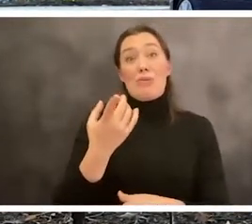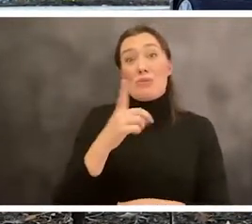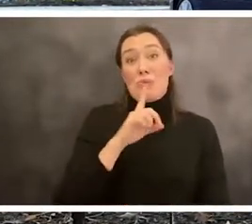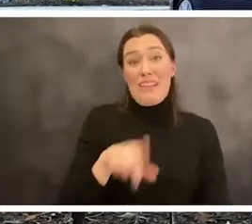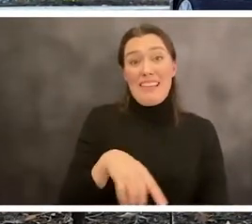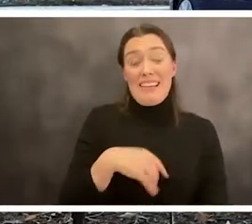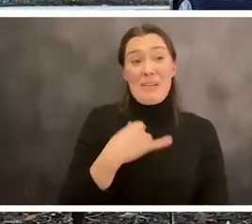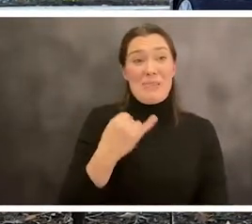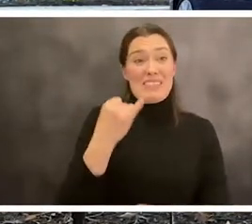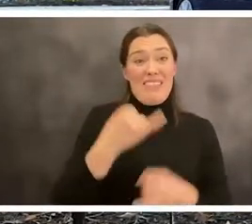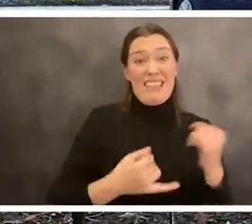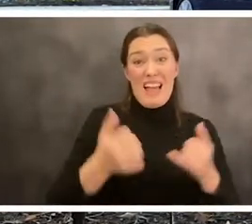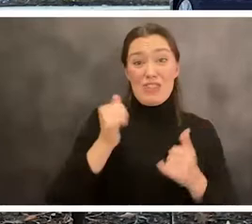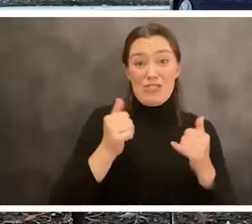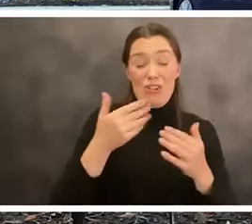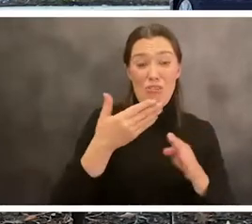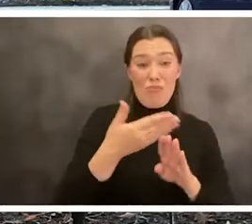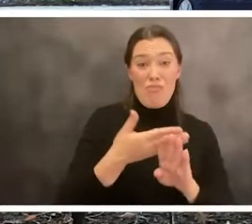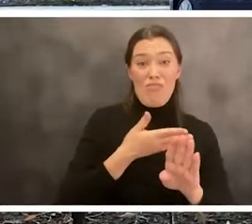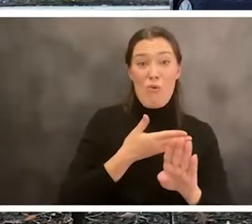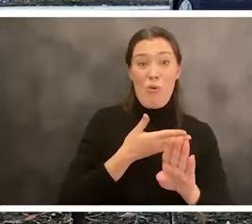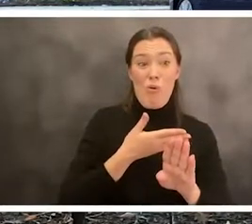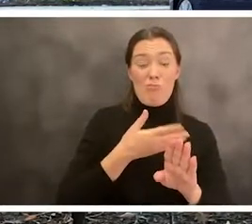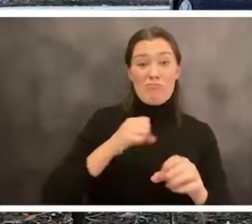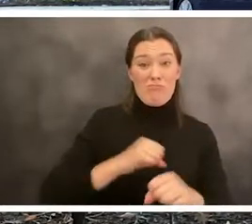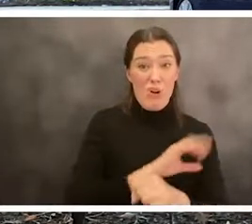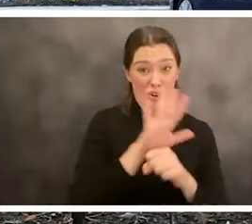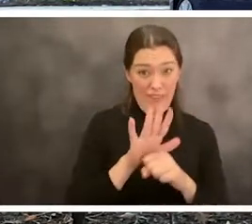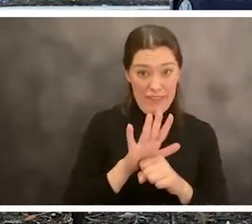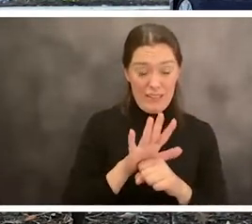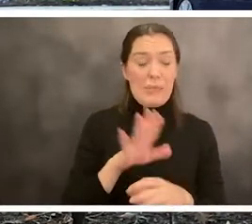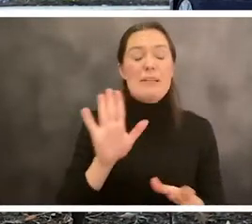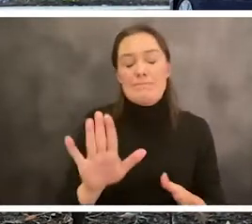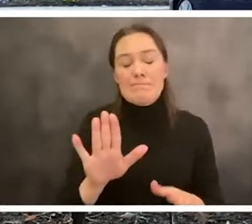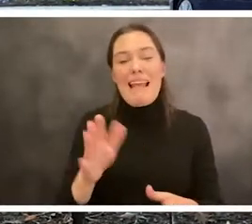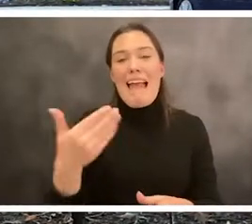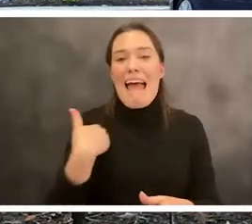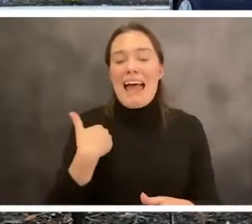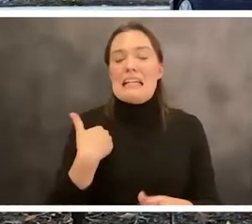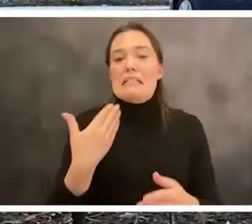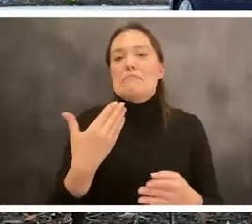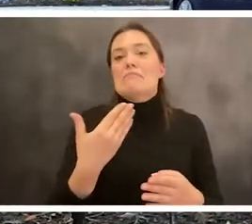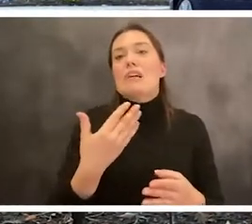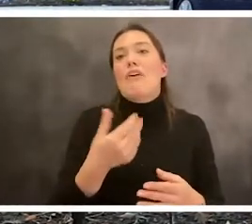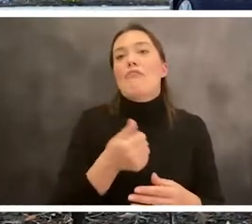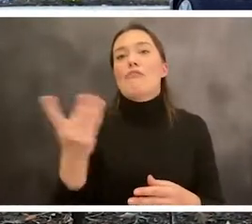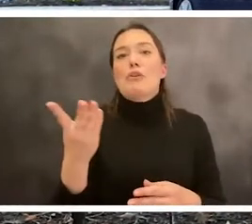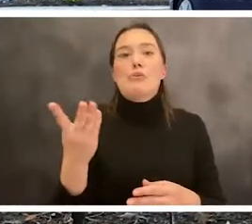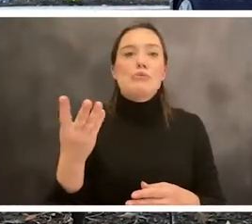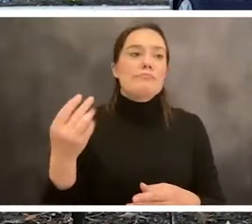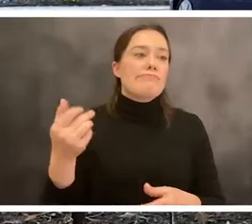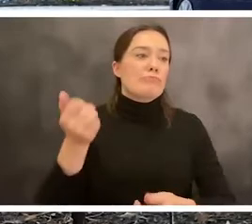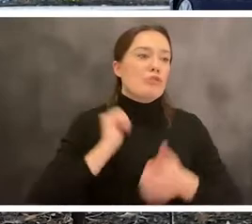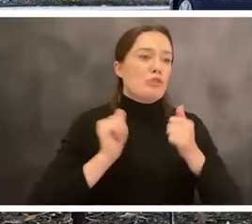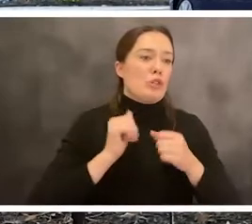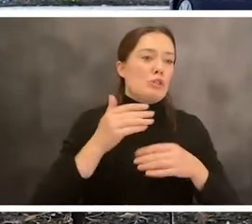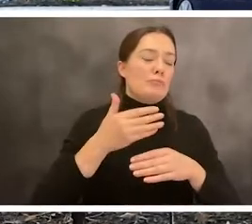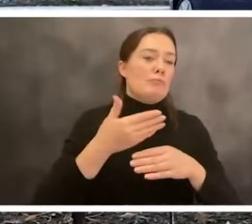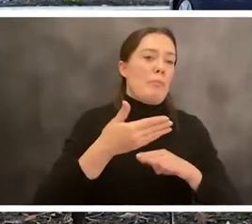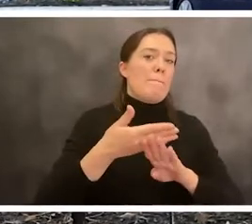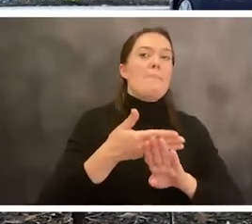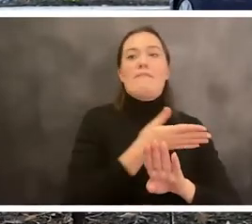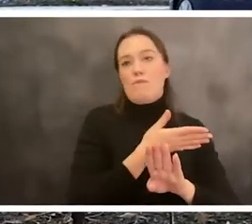that we did that, um, you know, well, we, we had a couple of previews, but, well, that was a night before opening night. And,